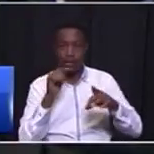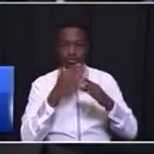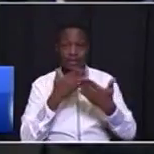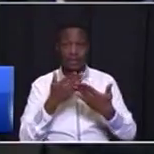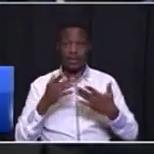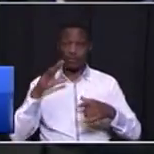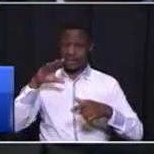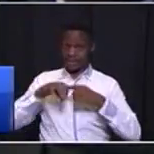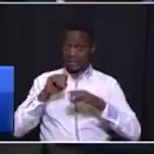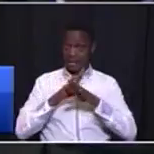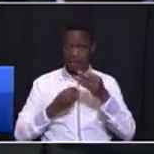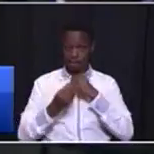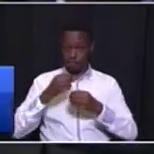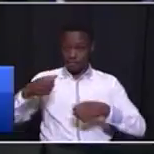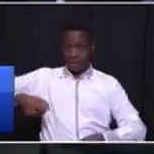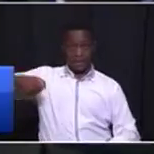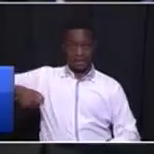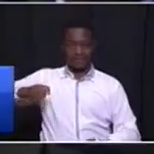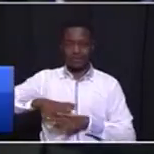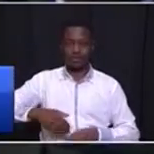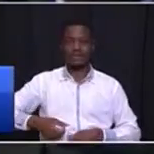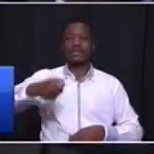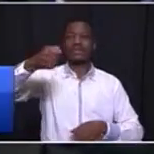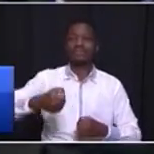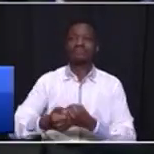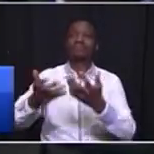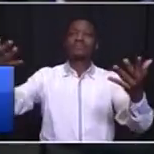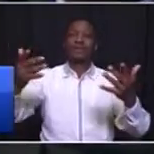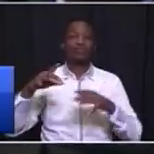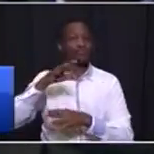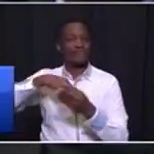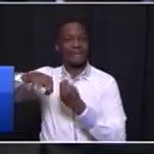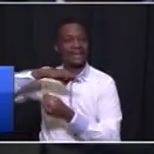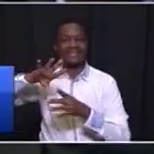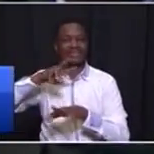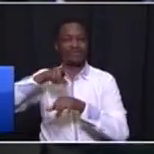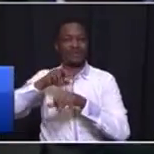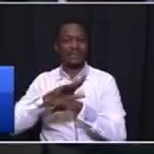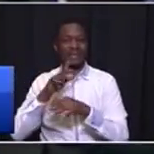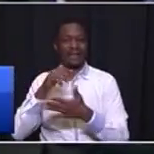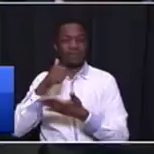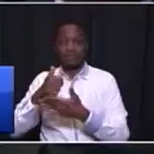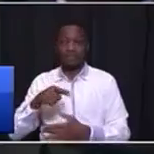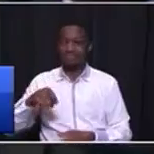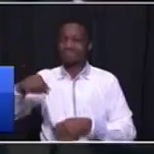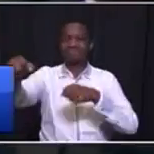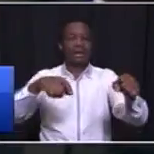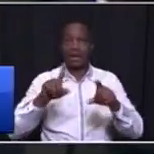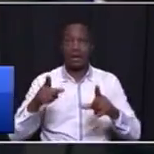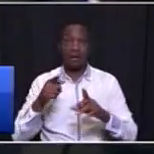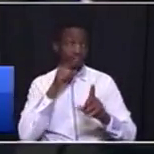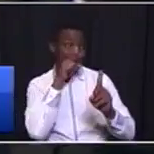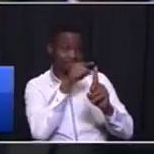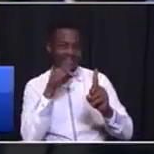that when we take our food packages, we don't take them to families that don't need help. We also have to eliminate